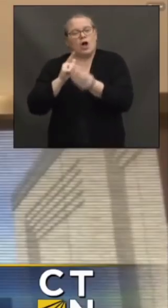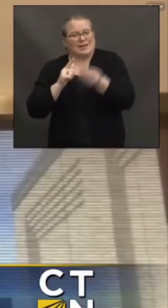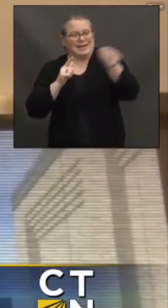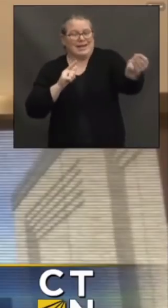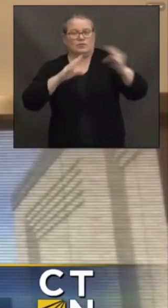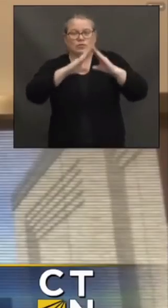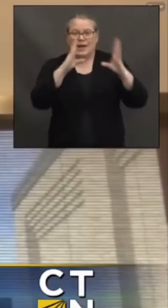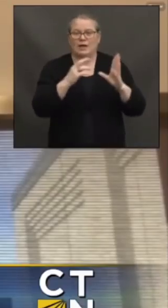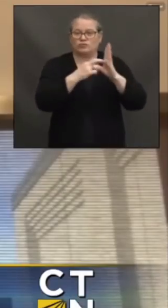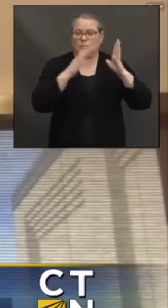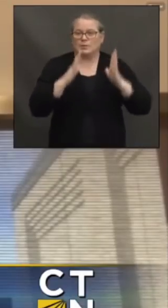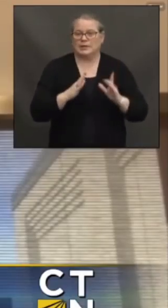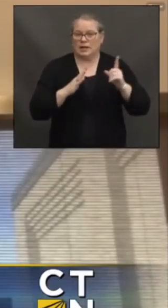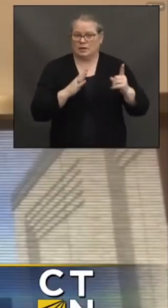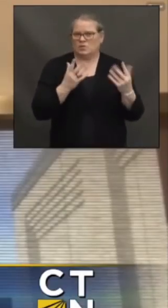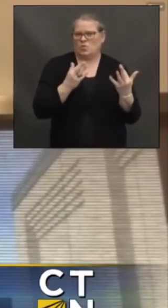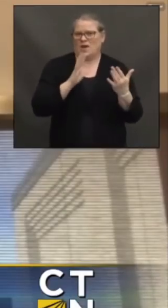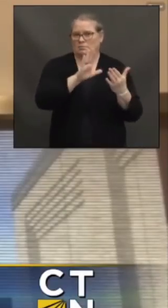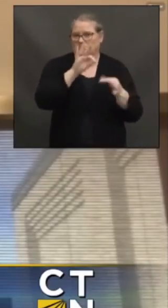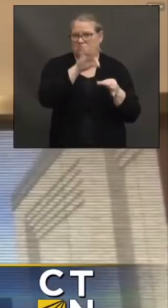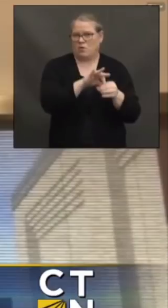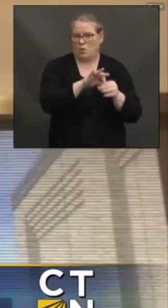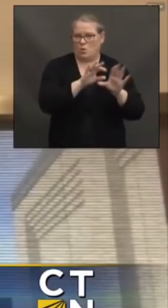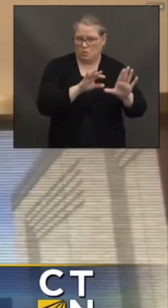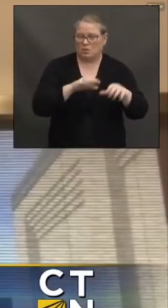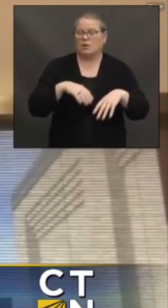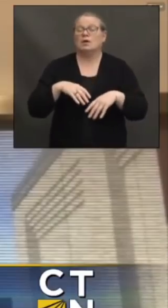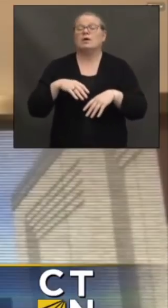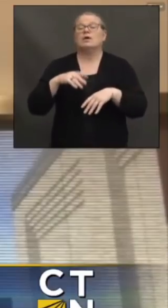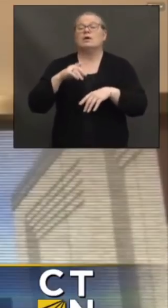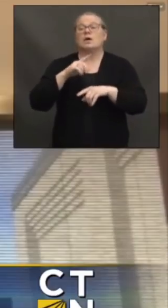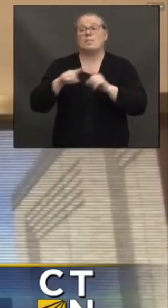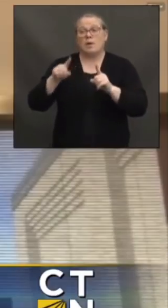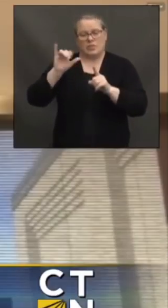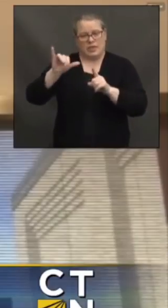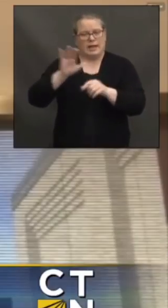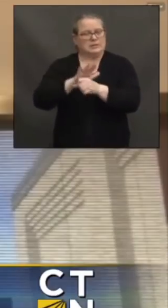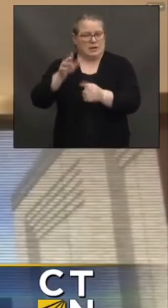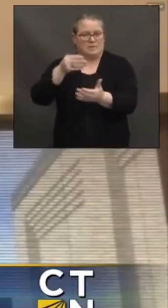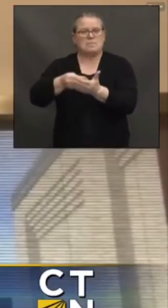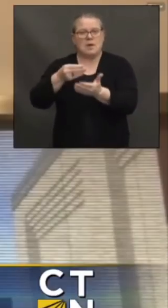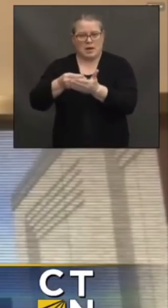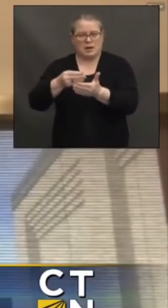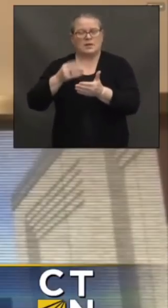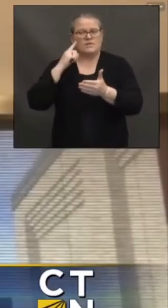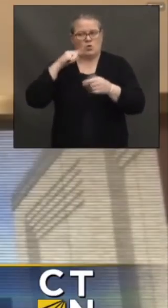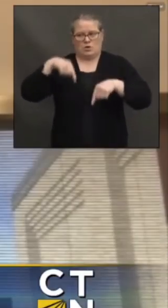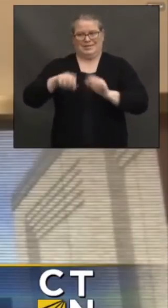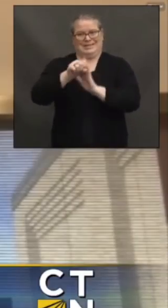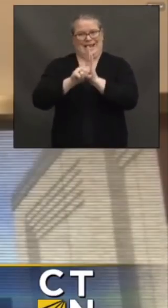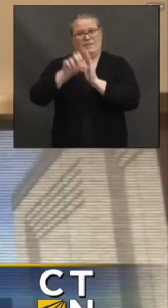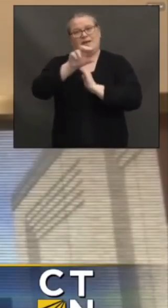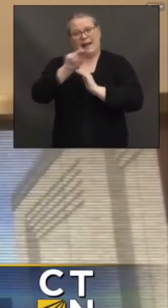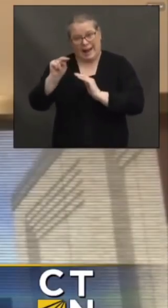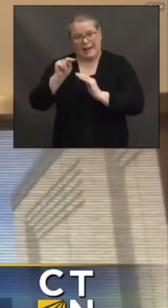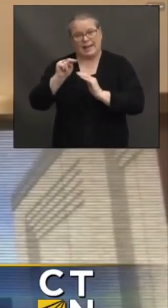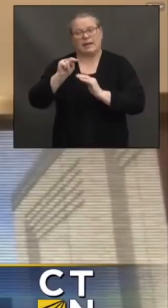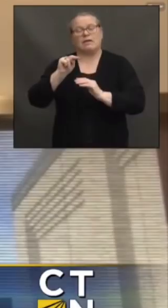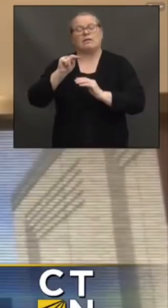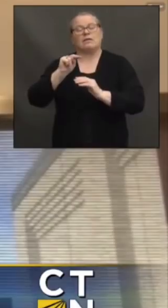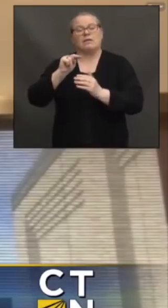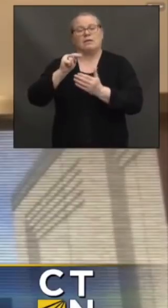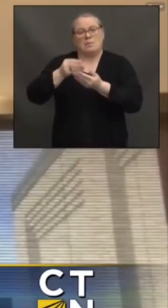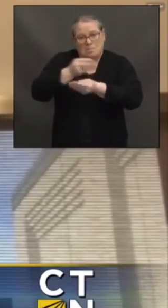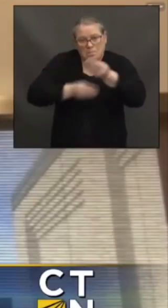of the budget in our work with the legislature to support the proposal and to ensure stability in our